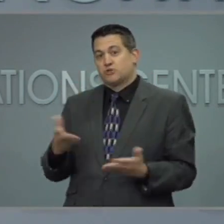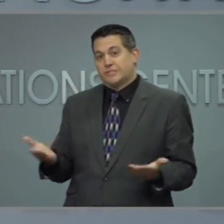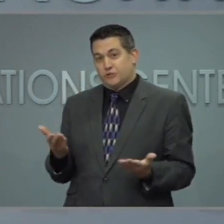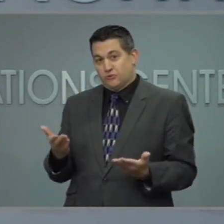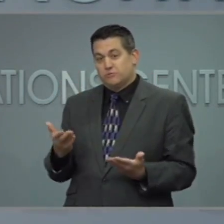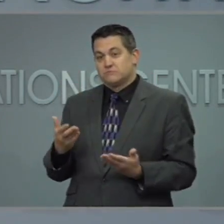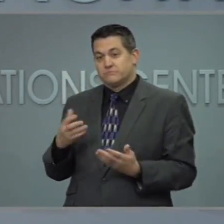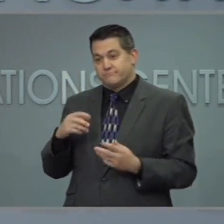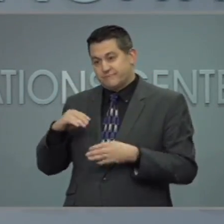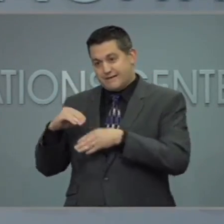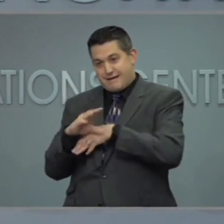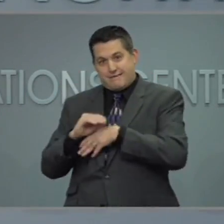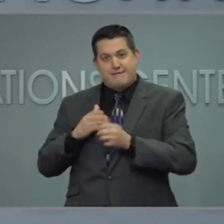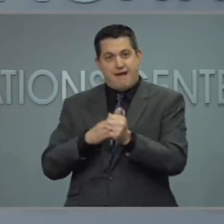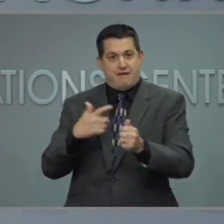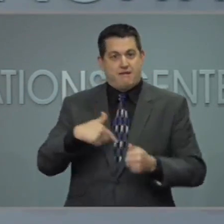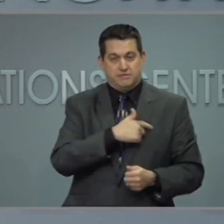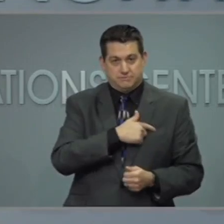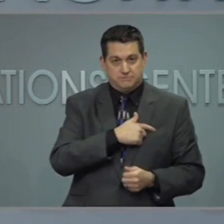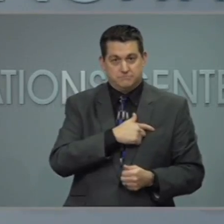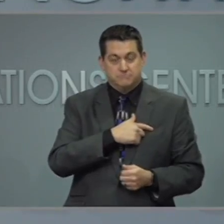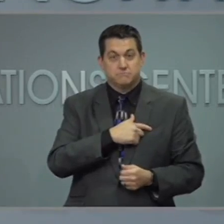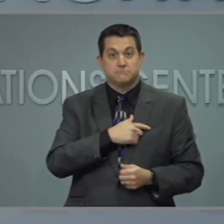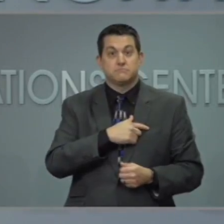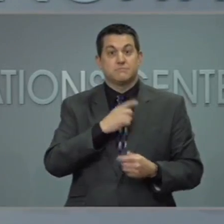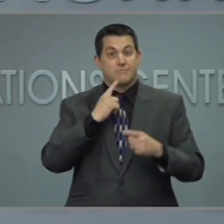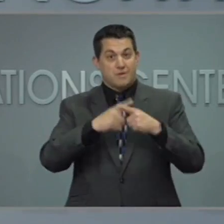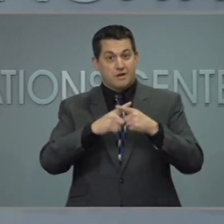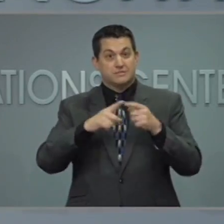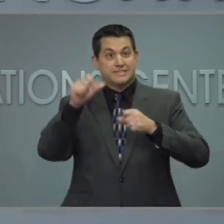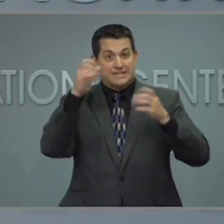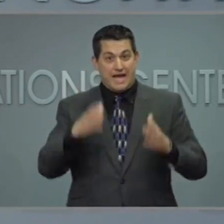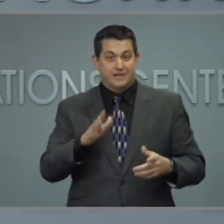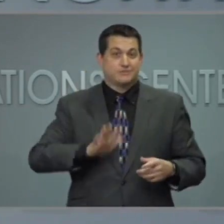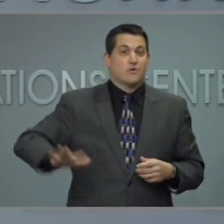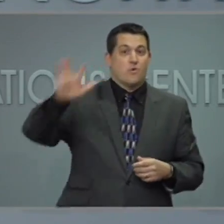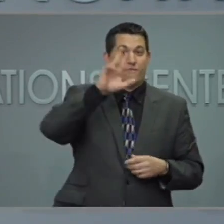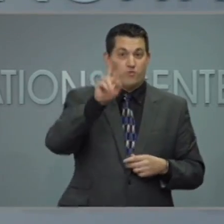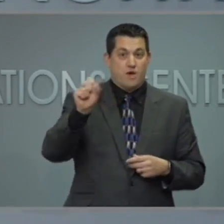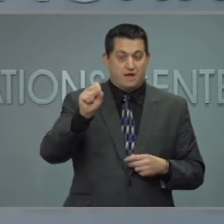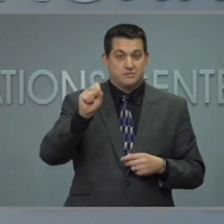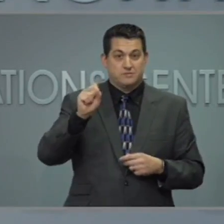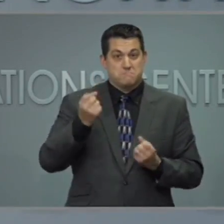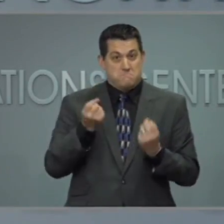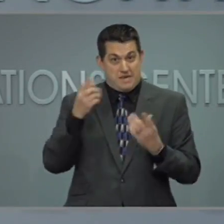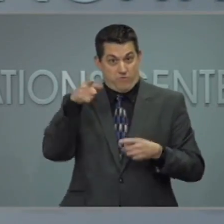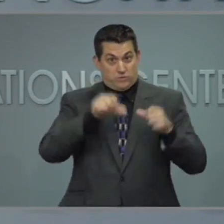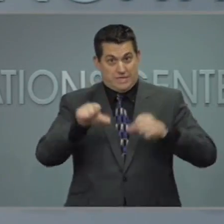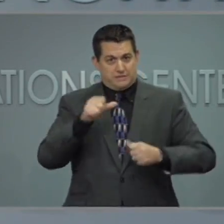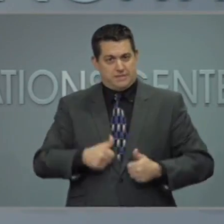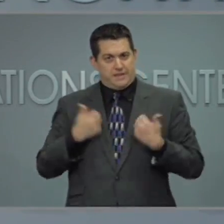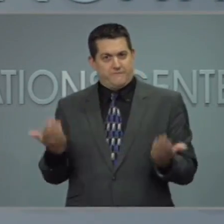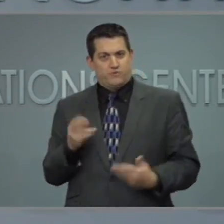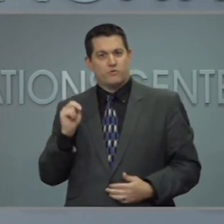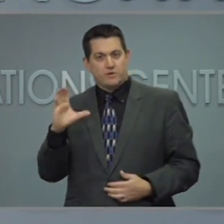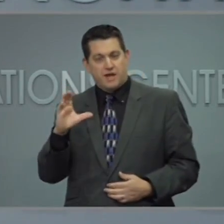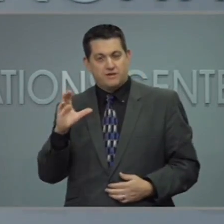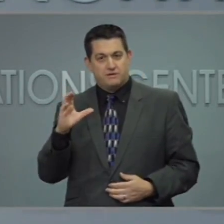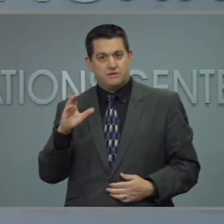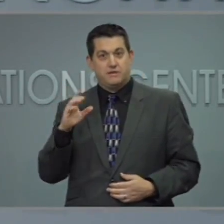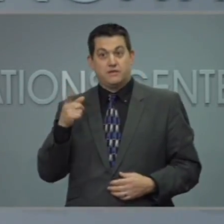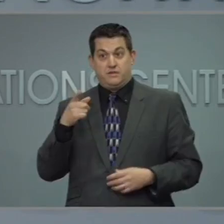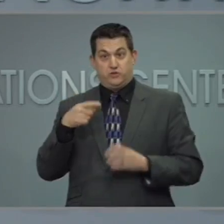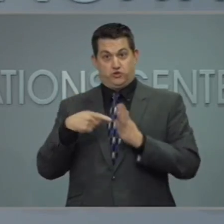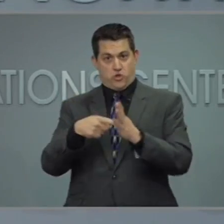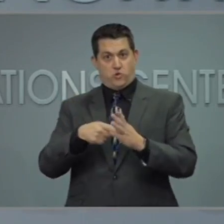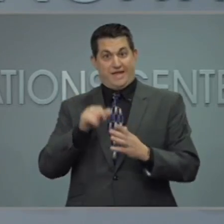And this nation's scientists, including many right here in North Carolina, showed what is possible if we work toward a common